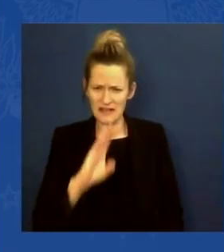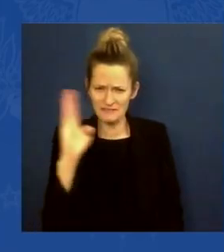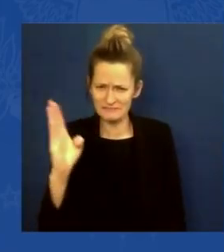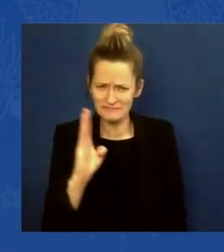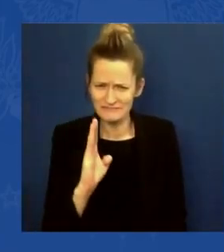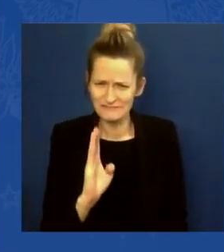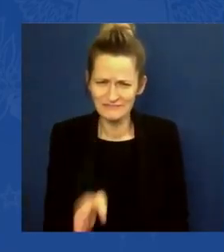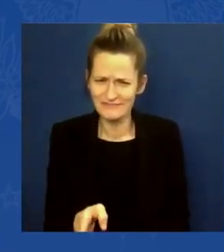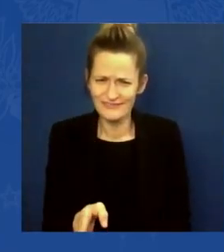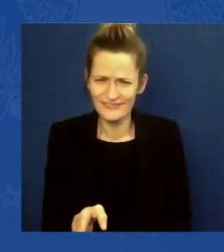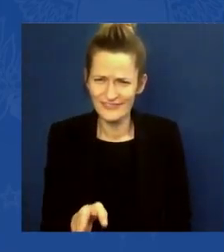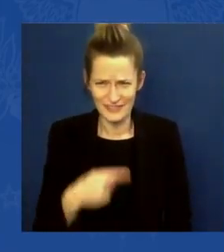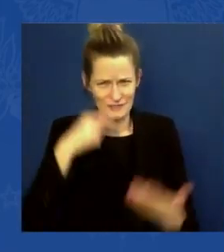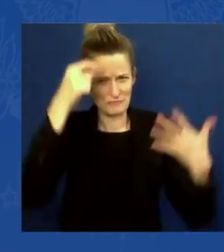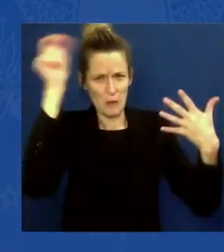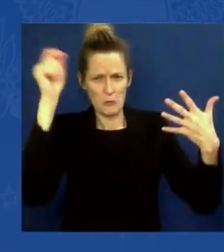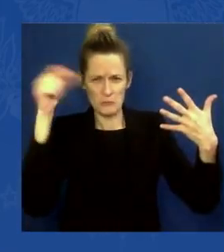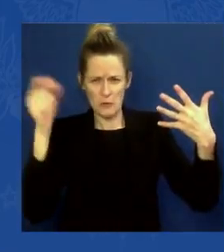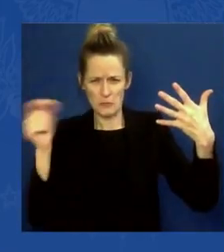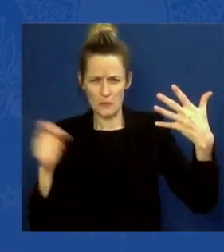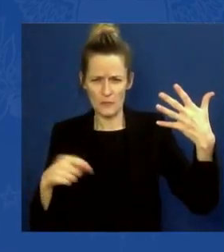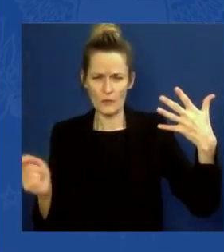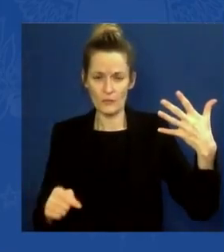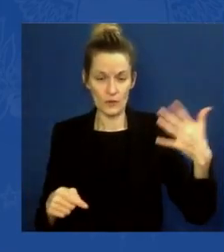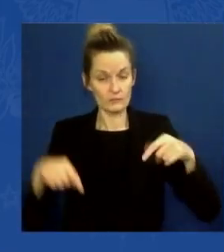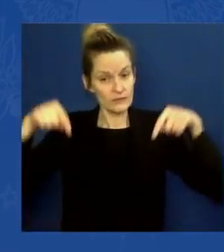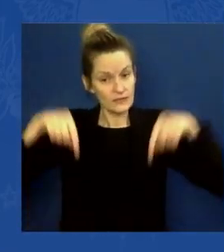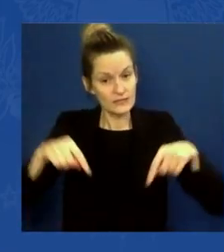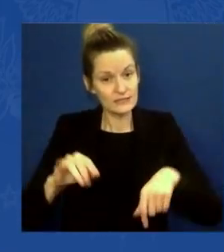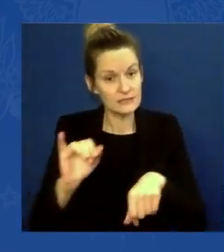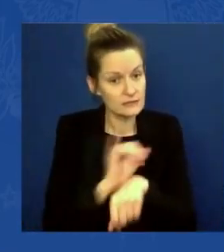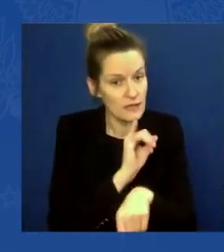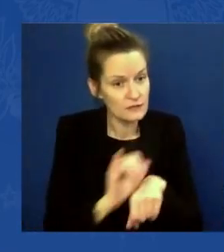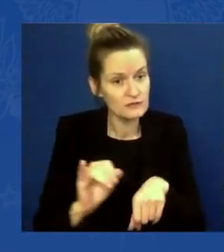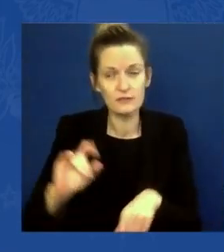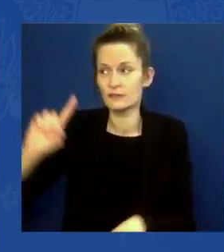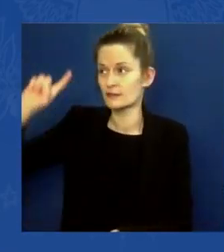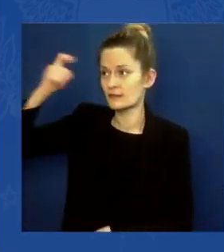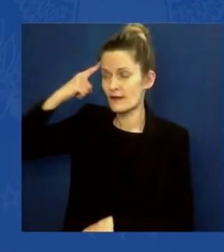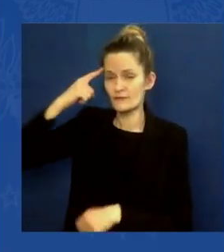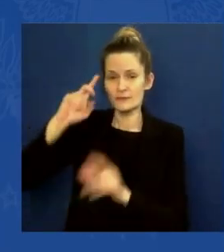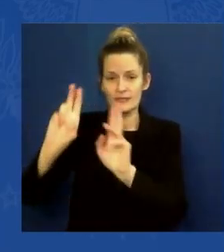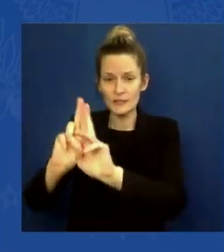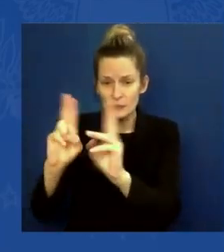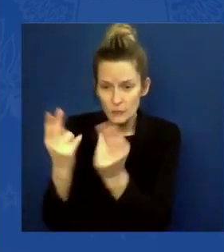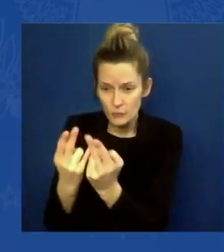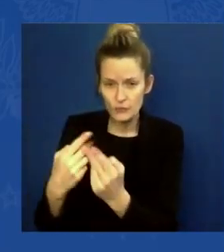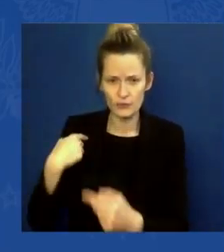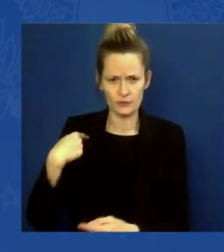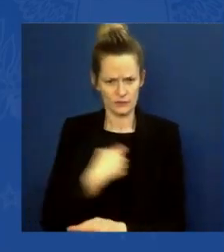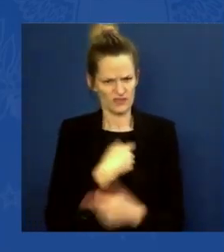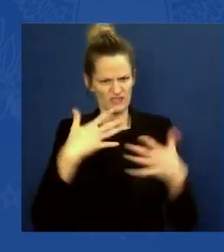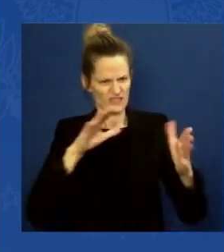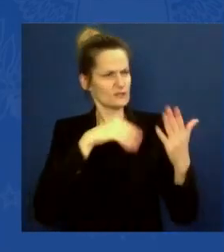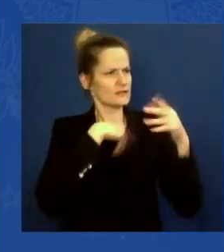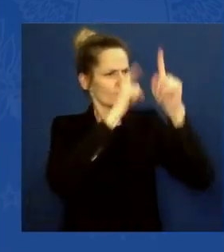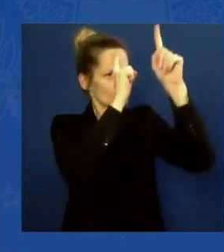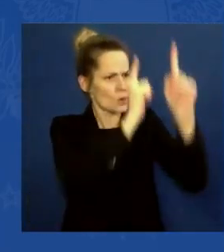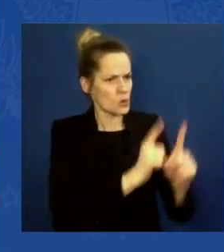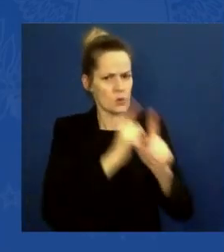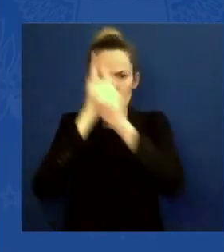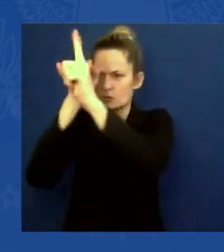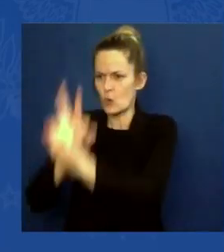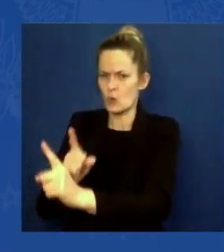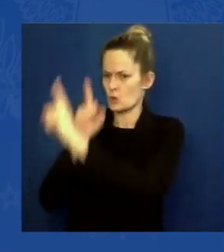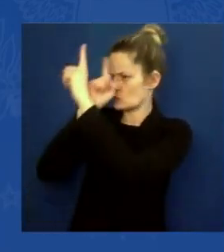people around the country, is that we've set a goal. And the goal is achievable. And I promise you, I promise you,